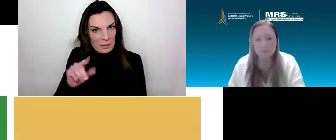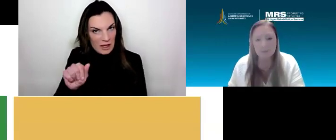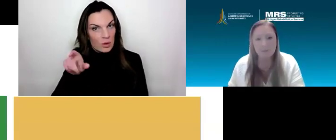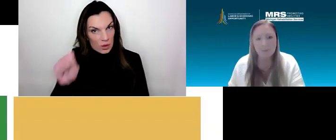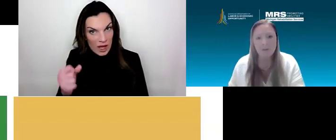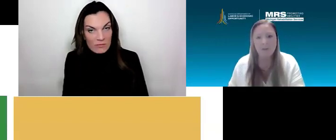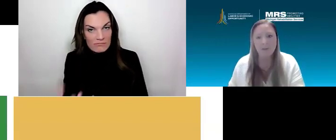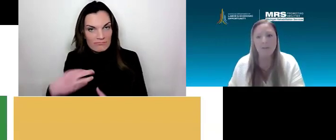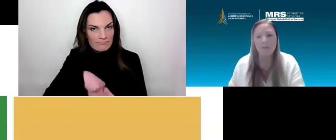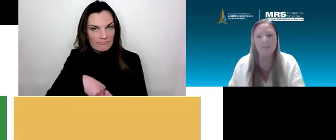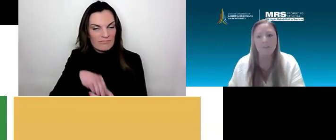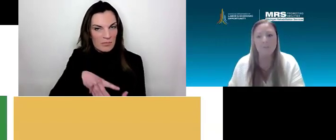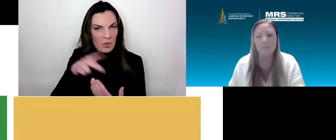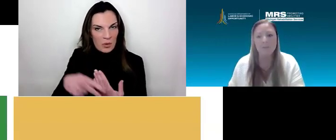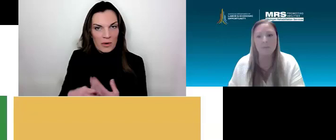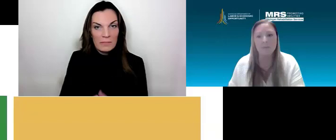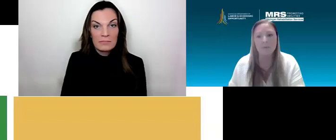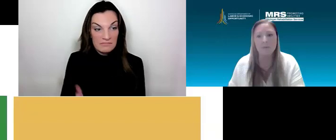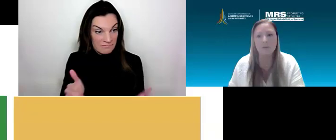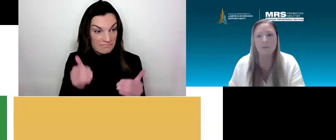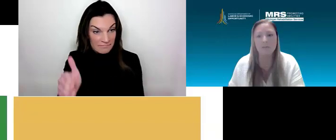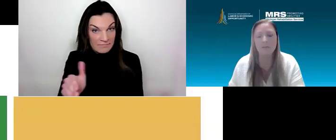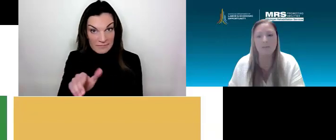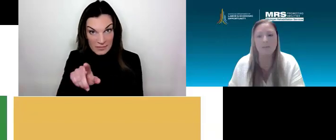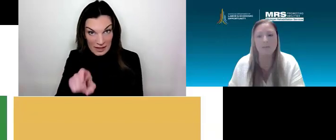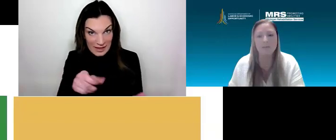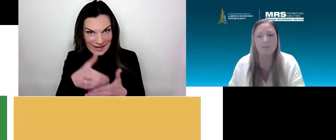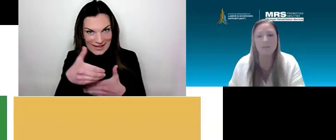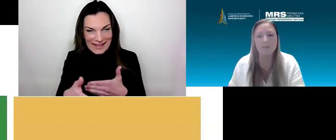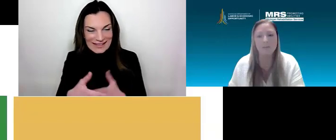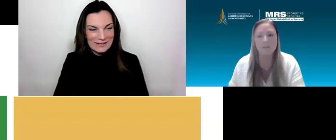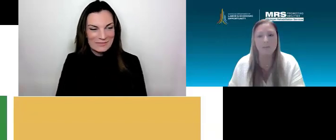You, if you want to click it for the next.